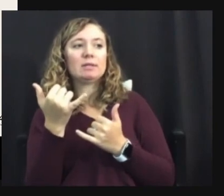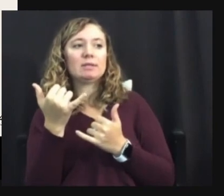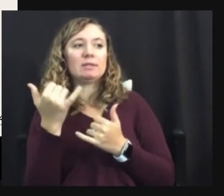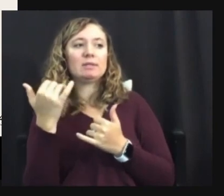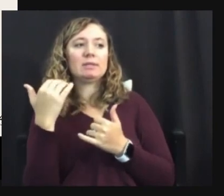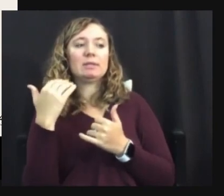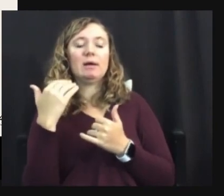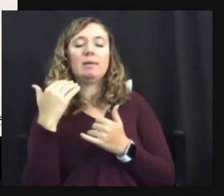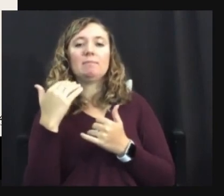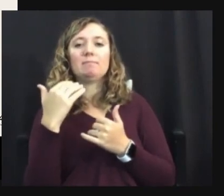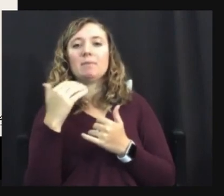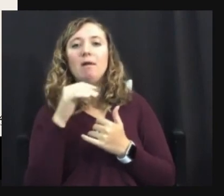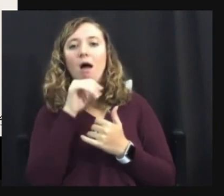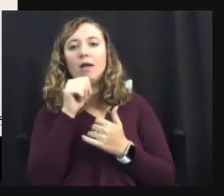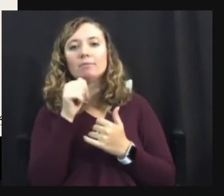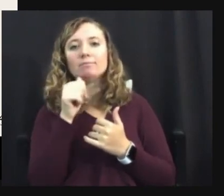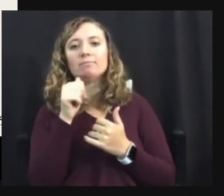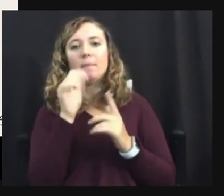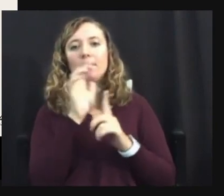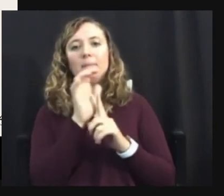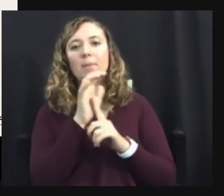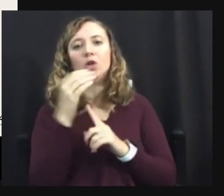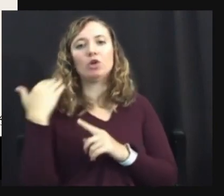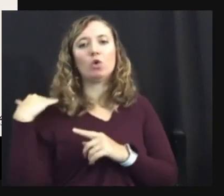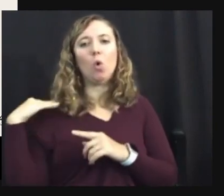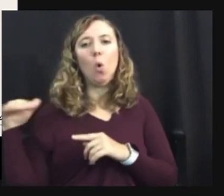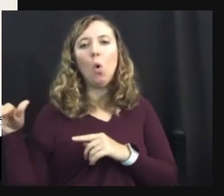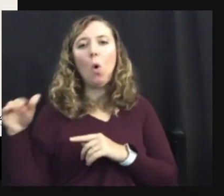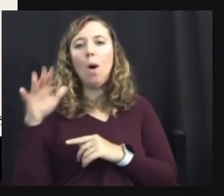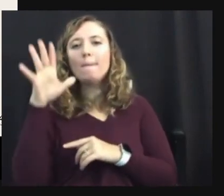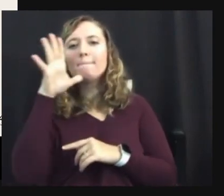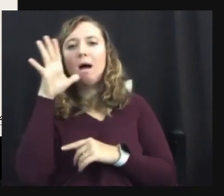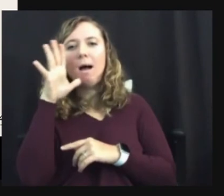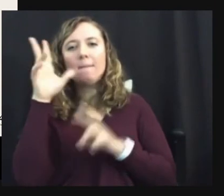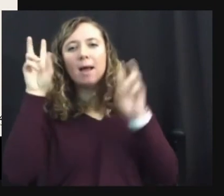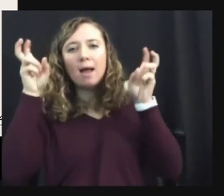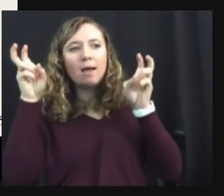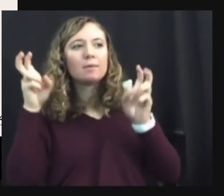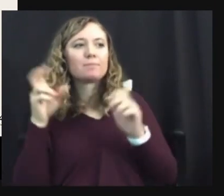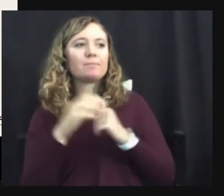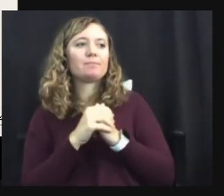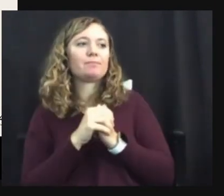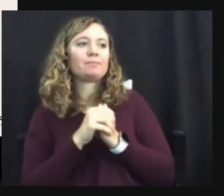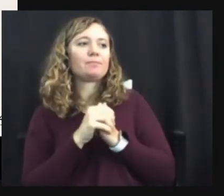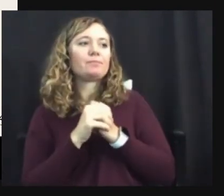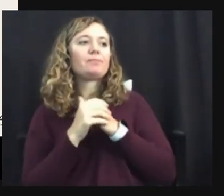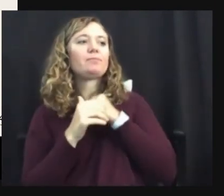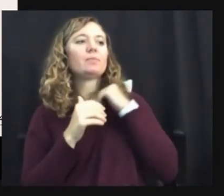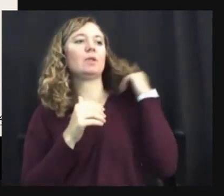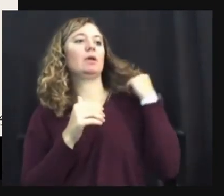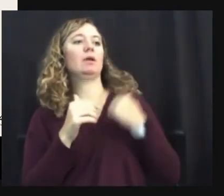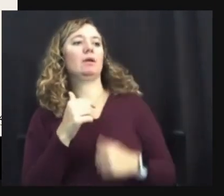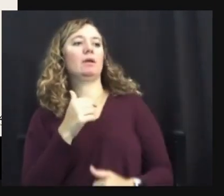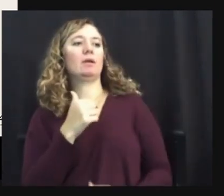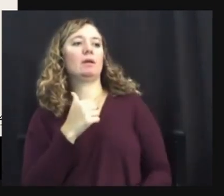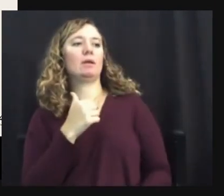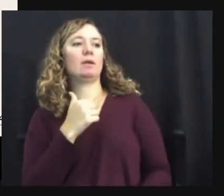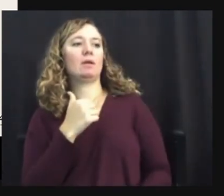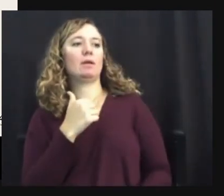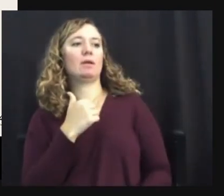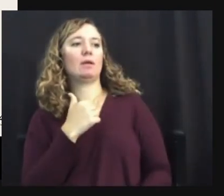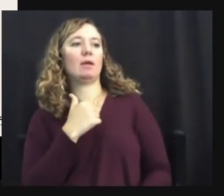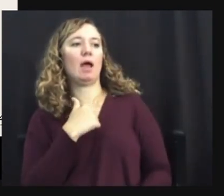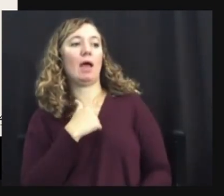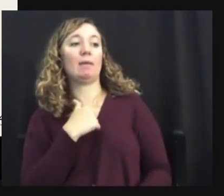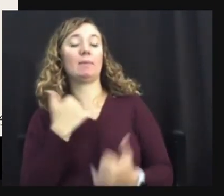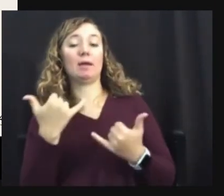that they were observing neurodivergent parenting in action? Speaking here as a self-diagnosed autistic of a form of a formally